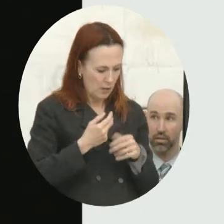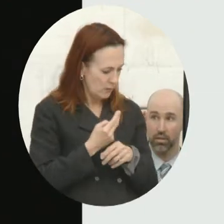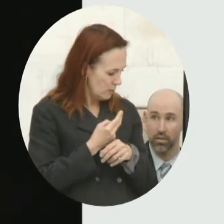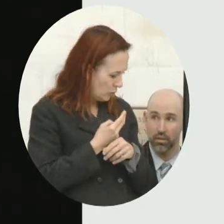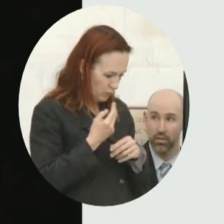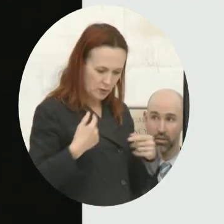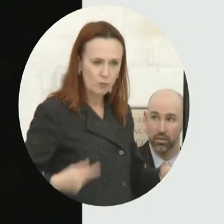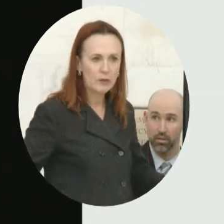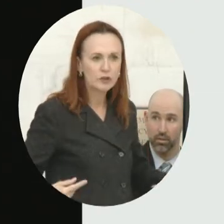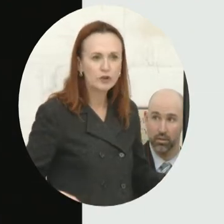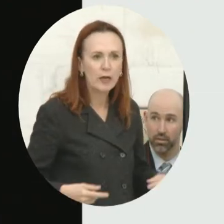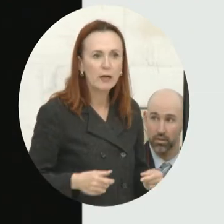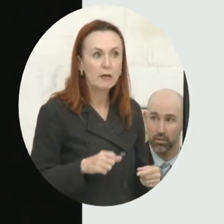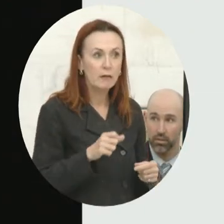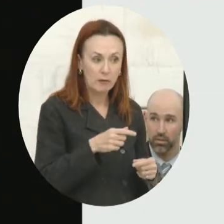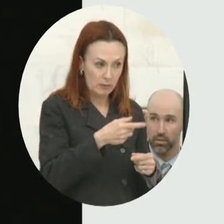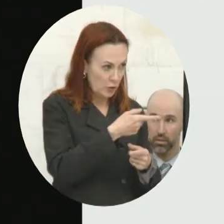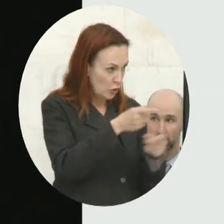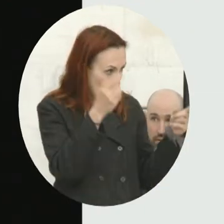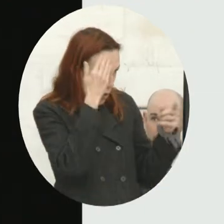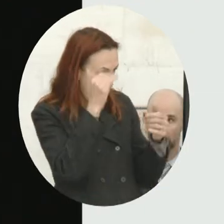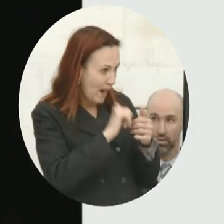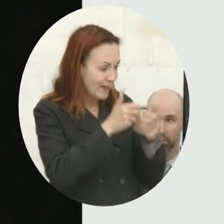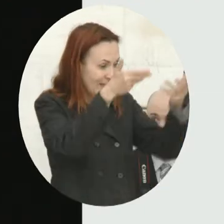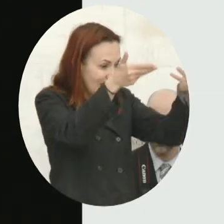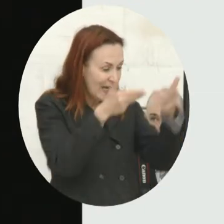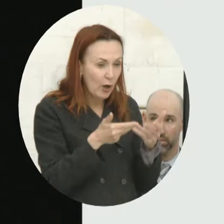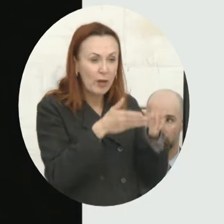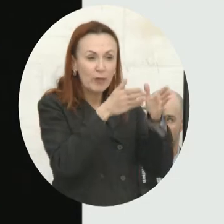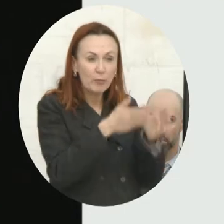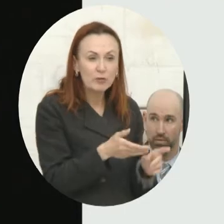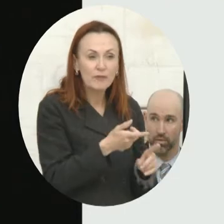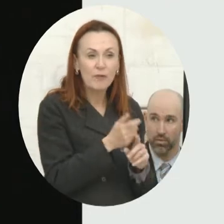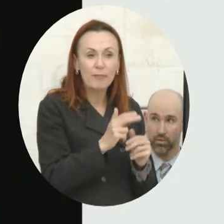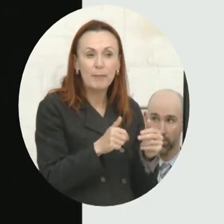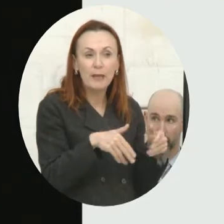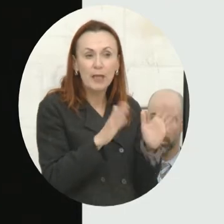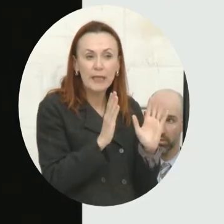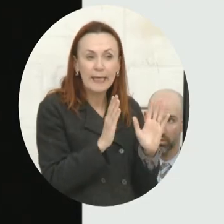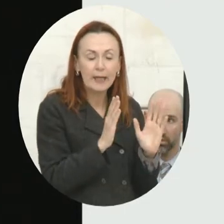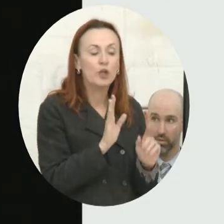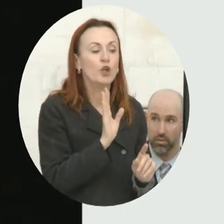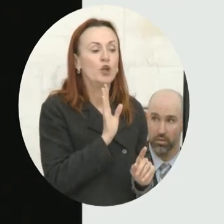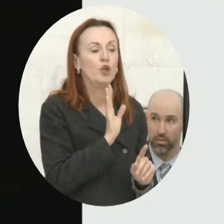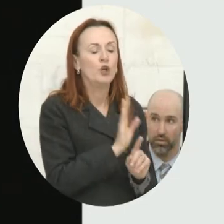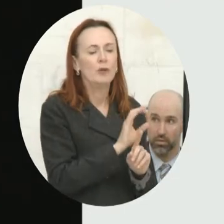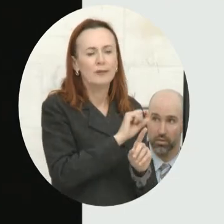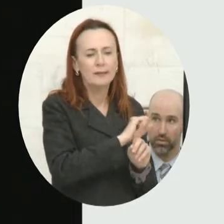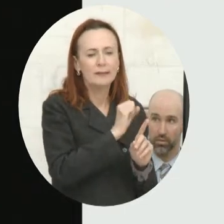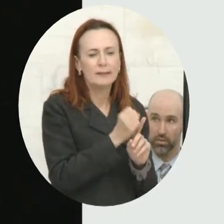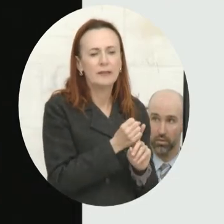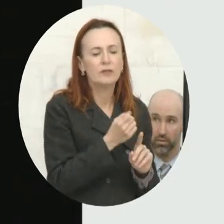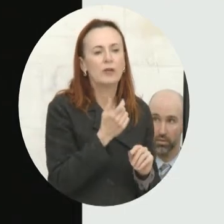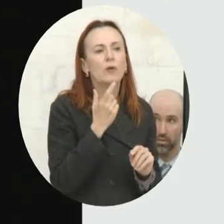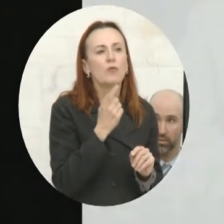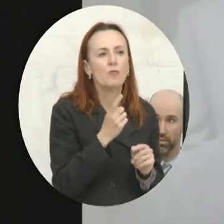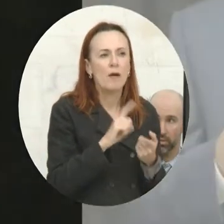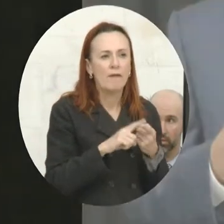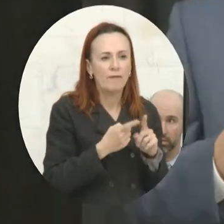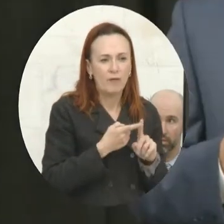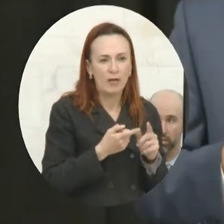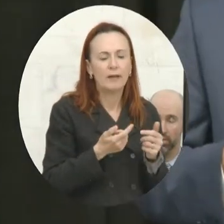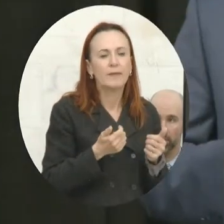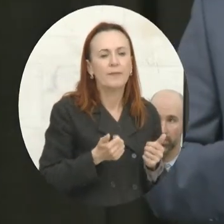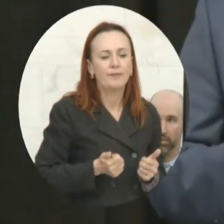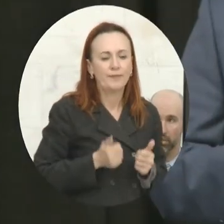a building? Or do you know how to provide them auxiliary support? In Hurricane Sandy, a friend of mine was in the lower Manhattan, and